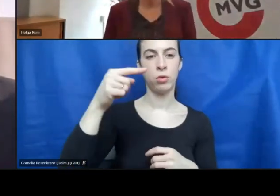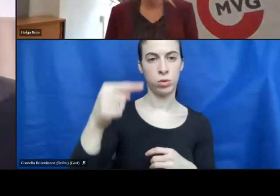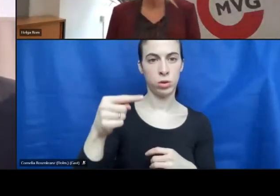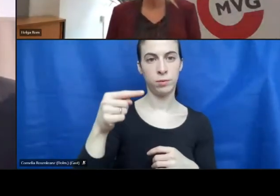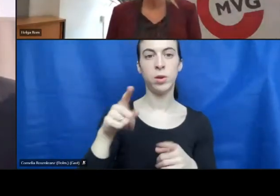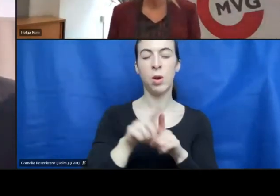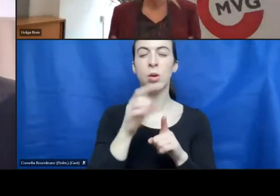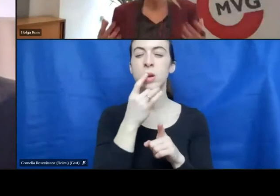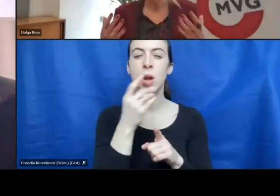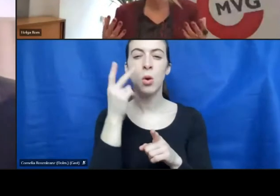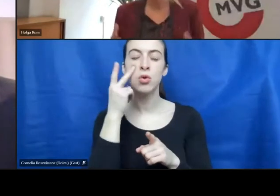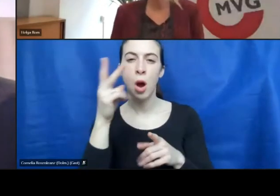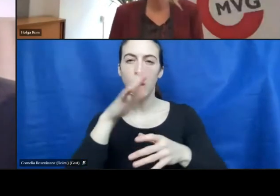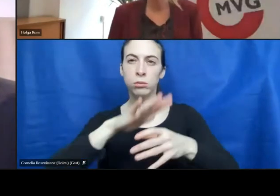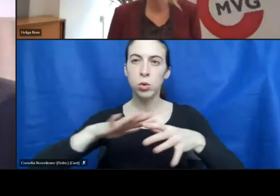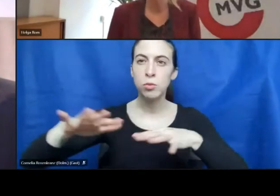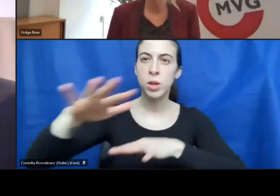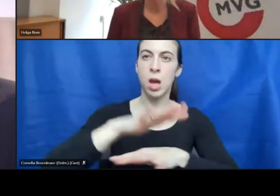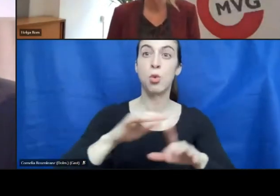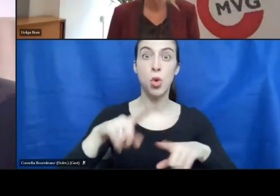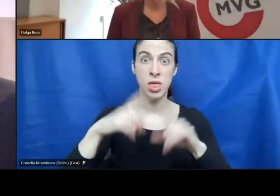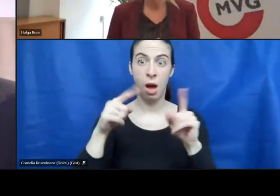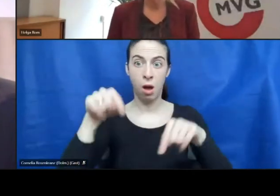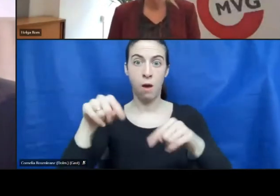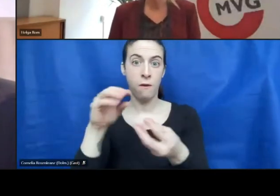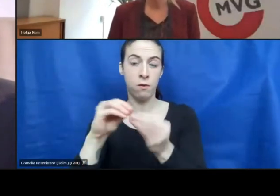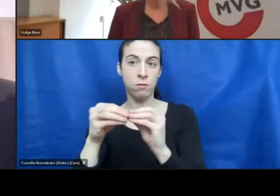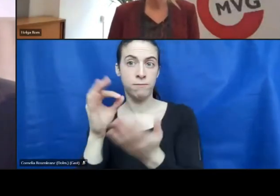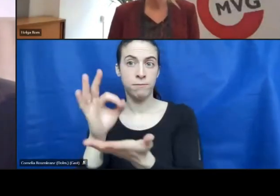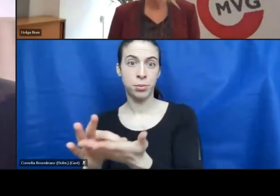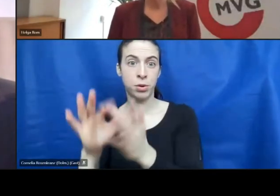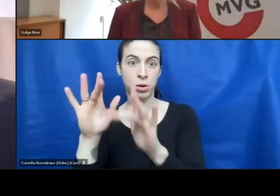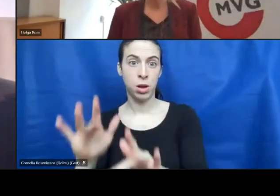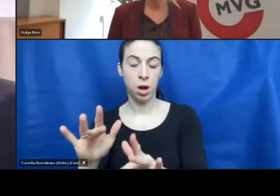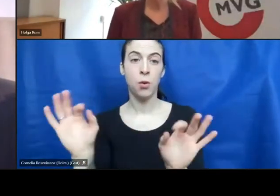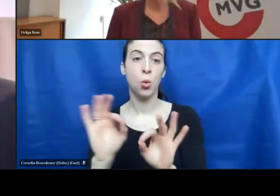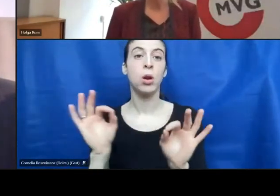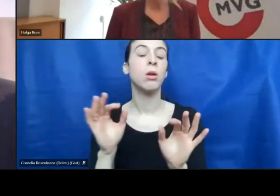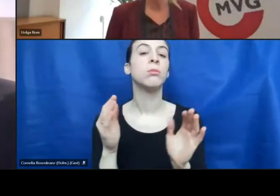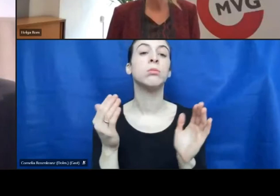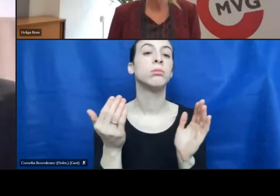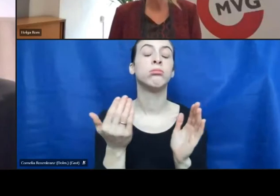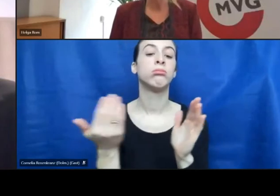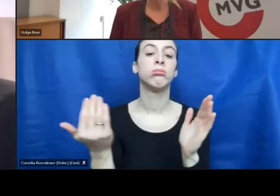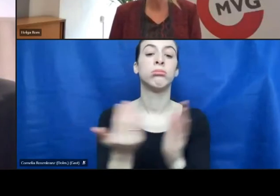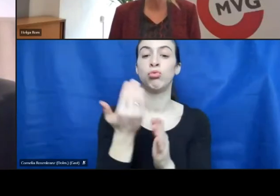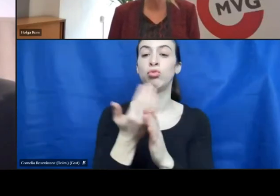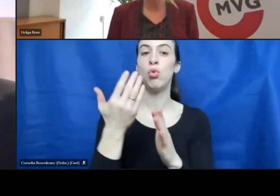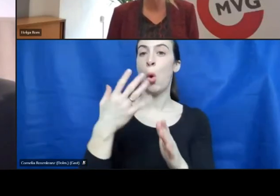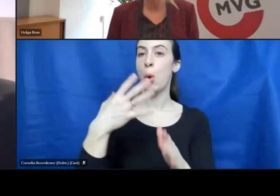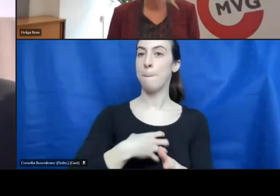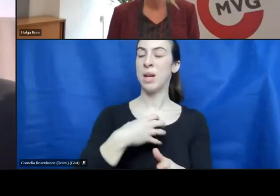environment and if we come to the conclusion that a new shop owner is able to be economically